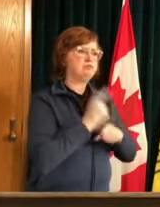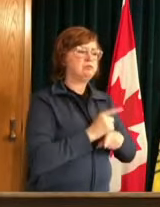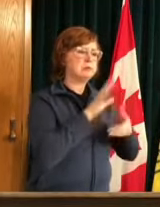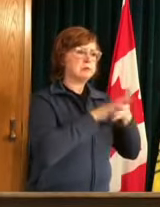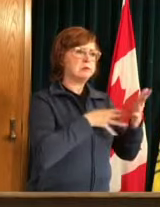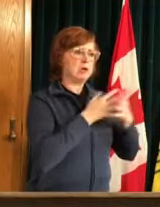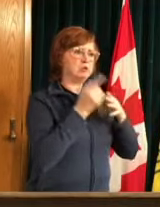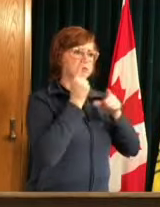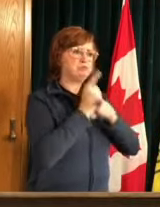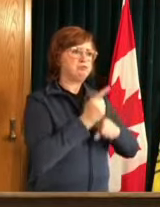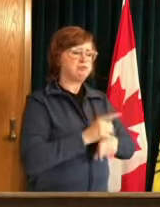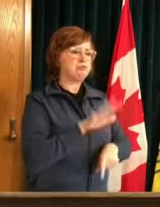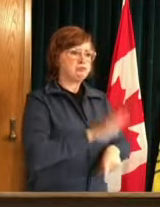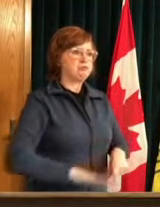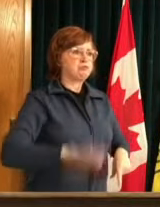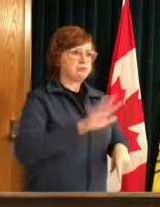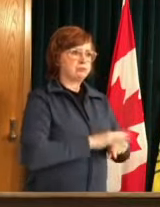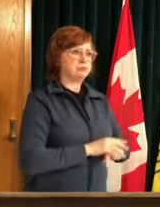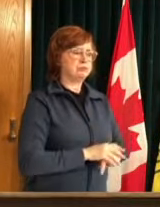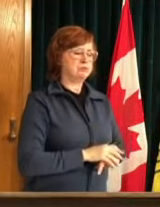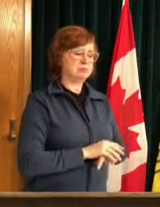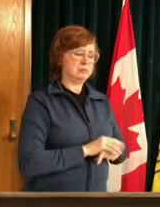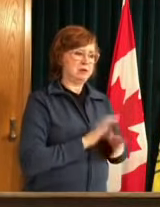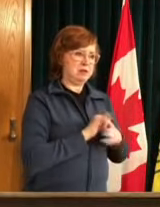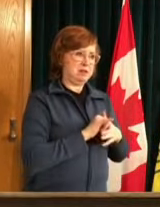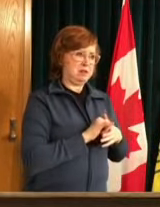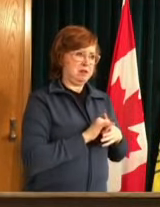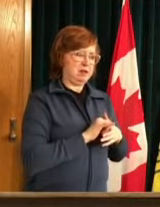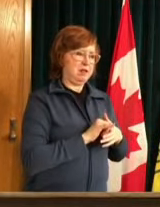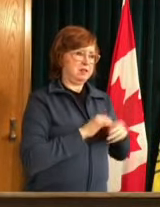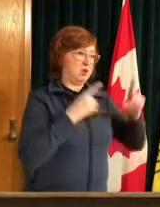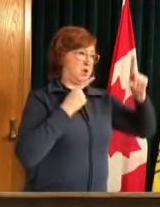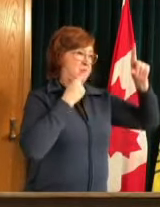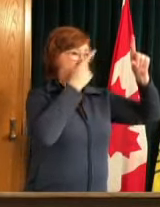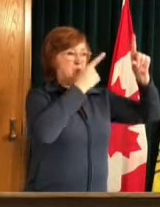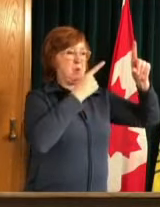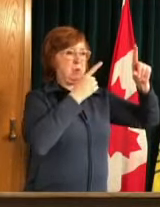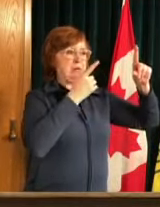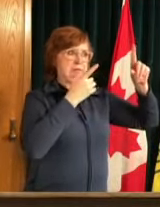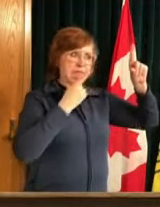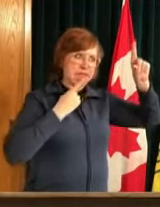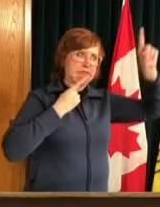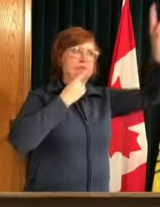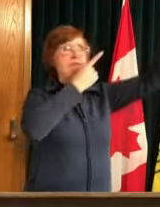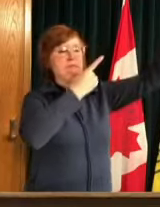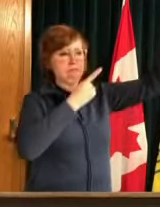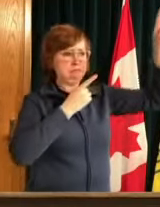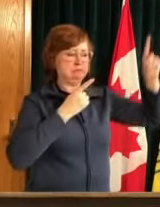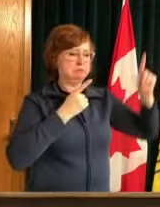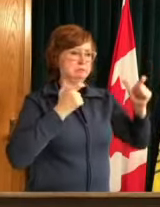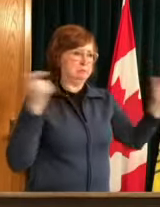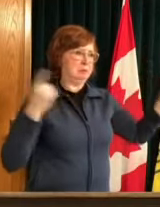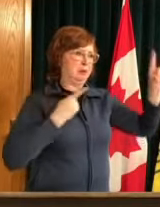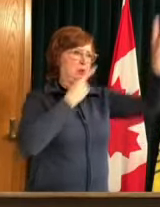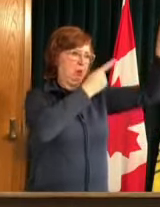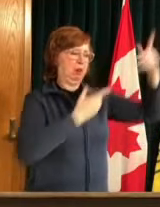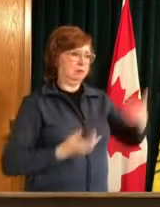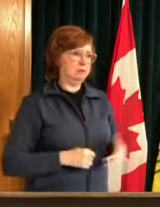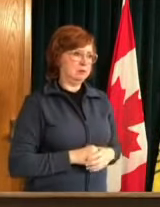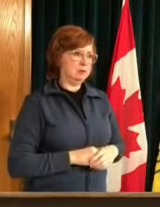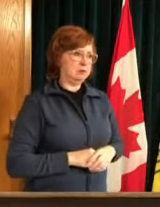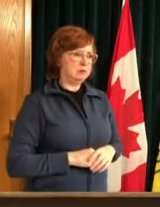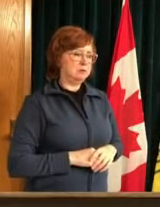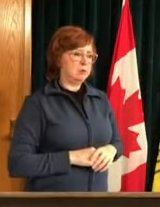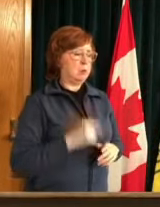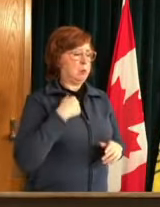that that is a very ambitious target and it's one that we uh you know really hope that saskatchewan people will uh